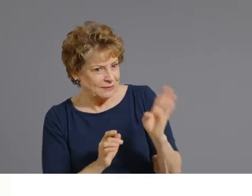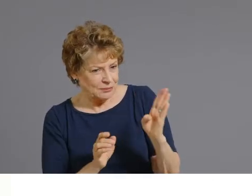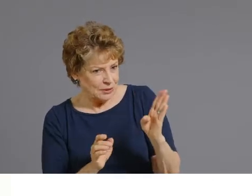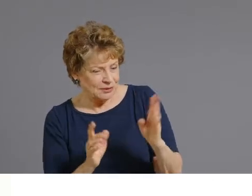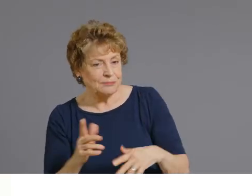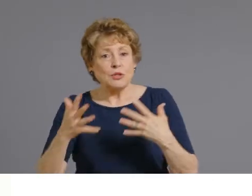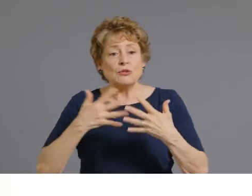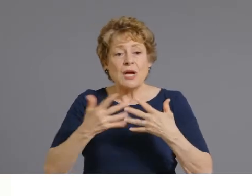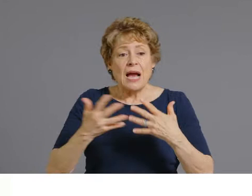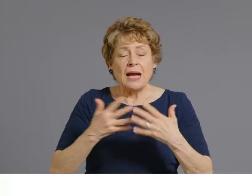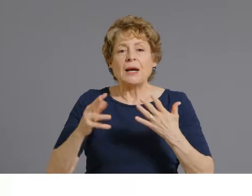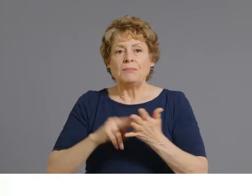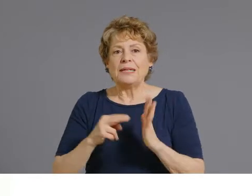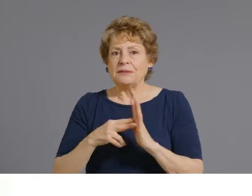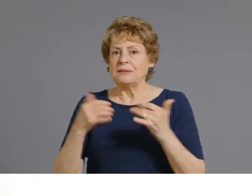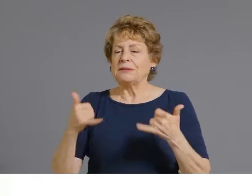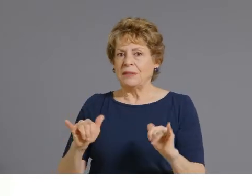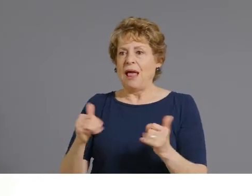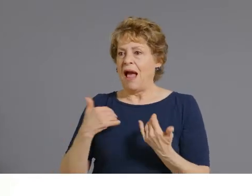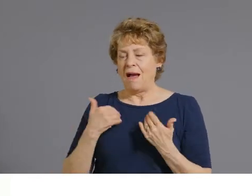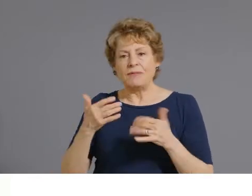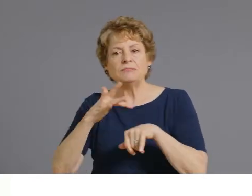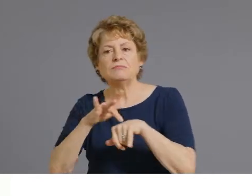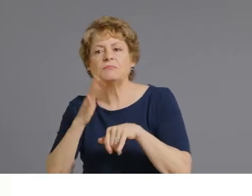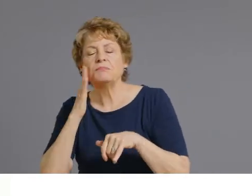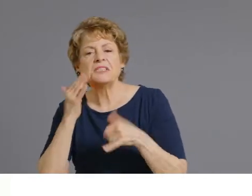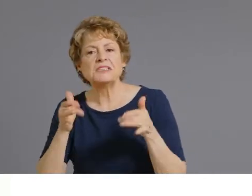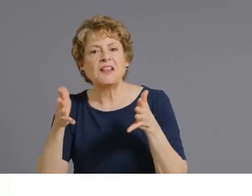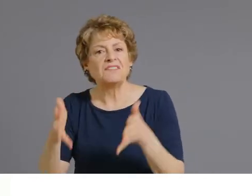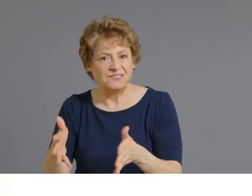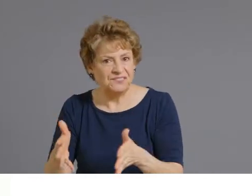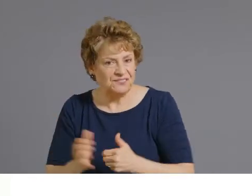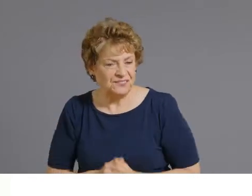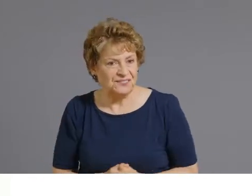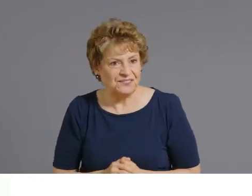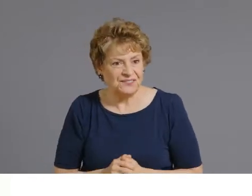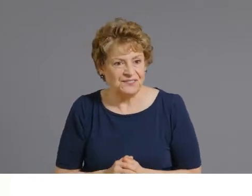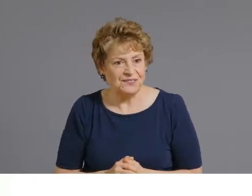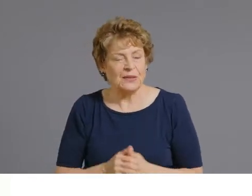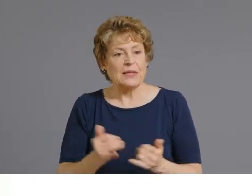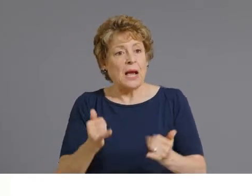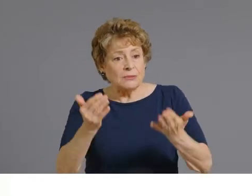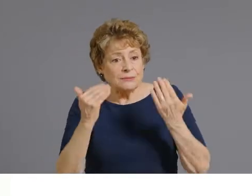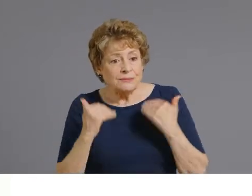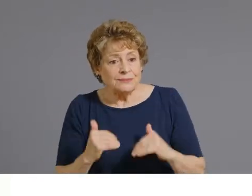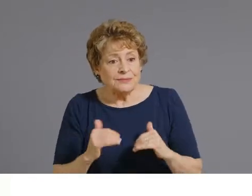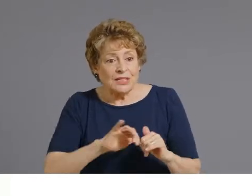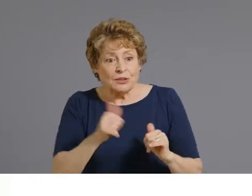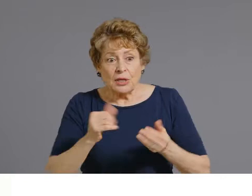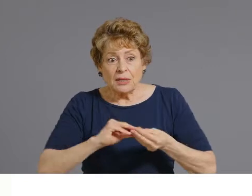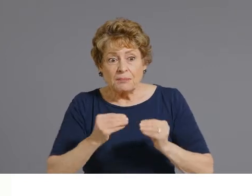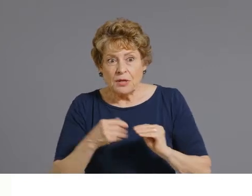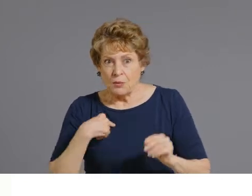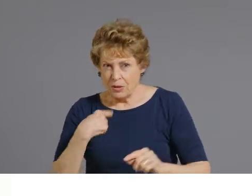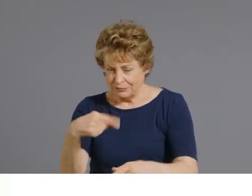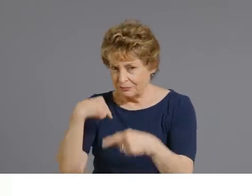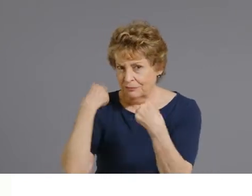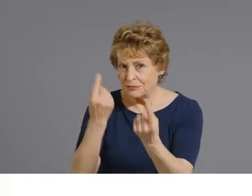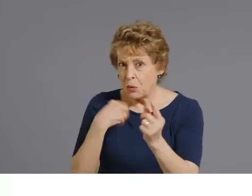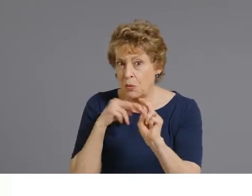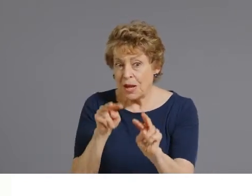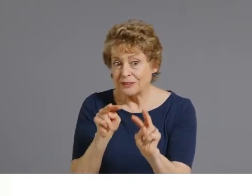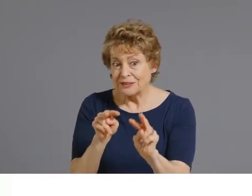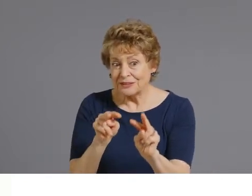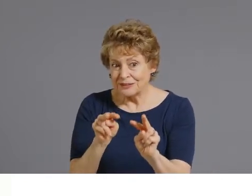our hospitals statewide. And then finally, one of the other indicators that we have been watching since the beginning of the pandemic